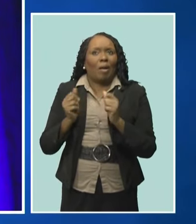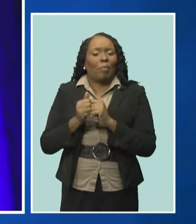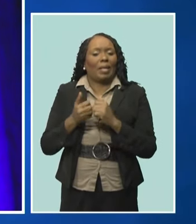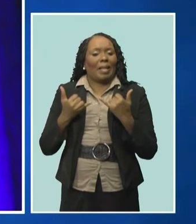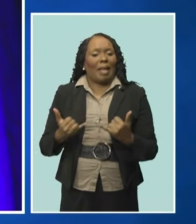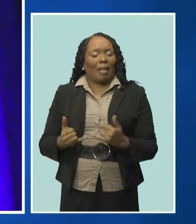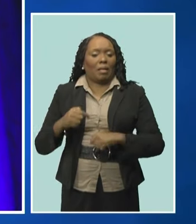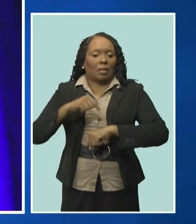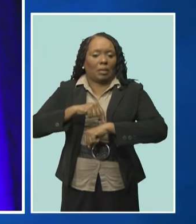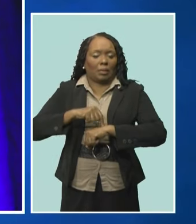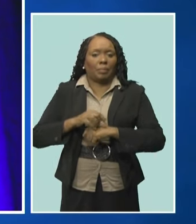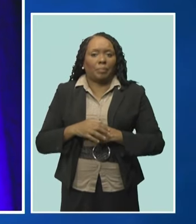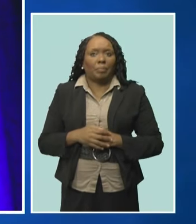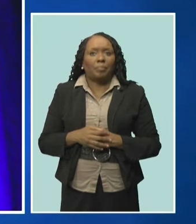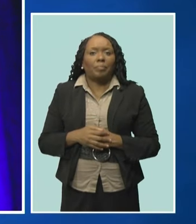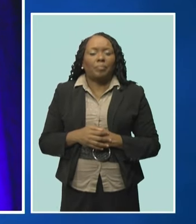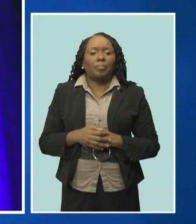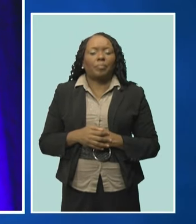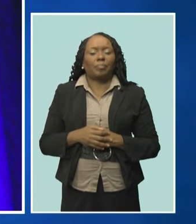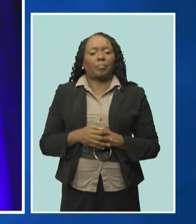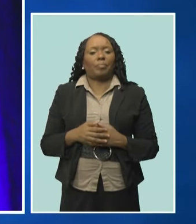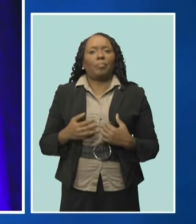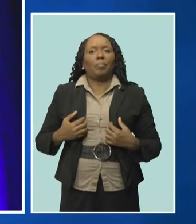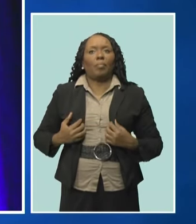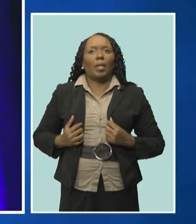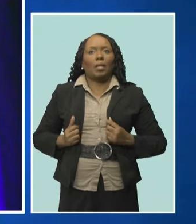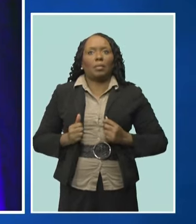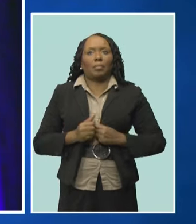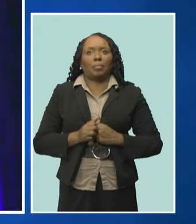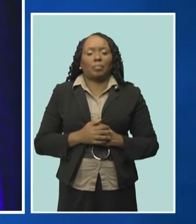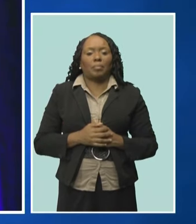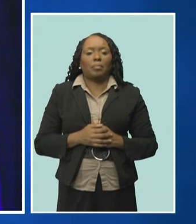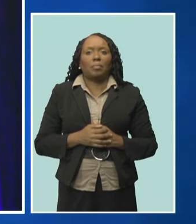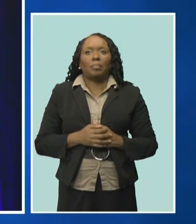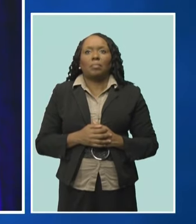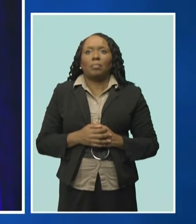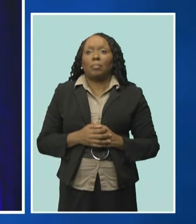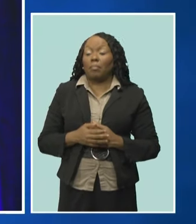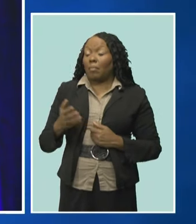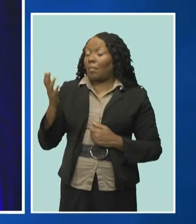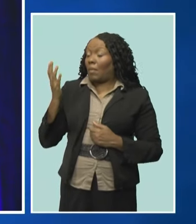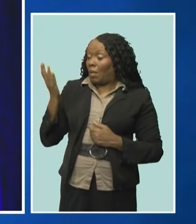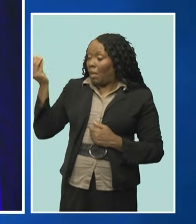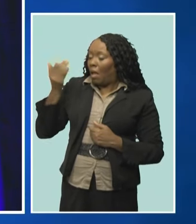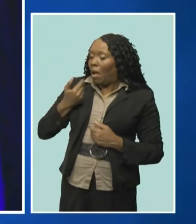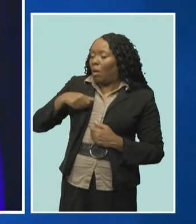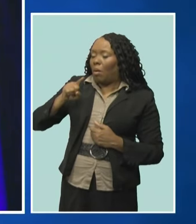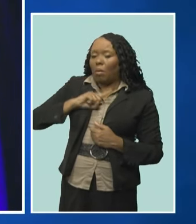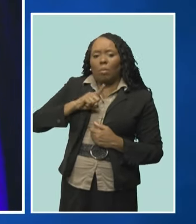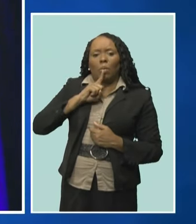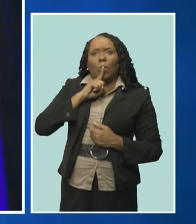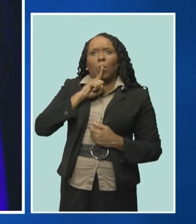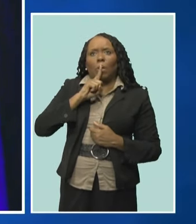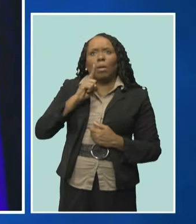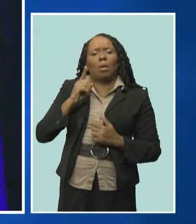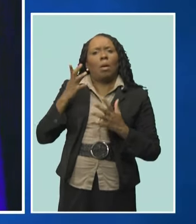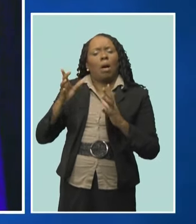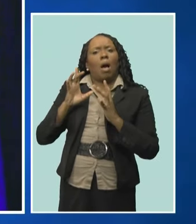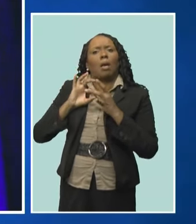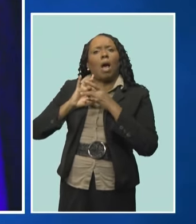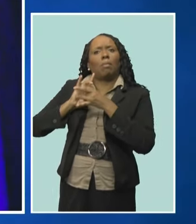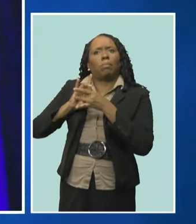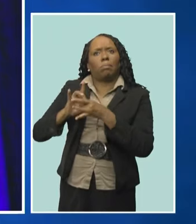grateful to the investment exercised by our partners in this initiative. To this end,